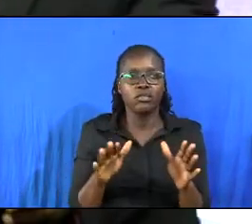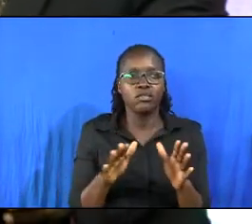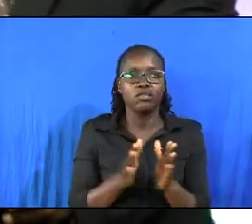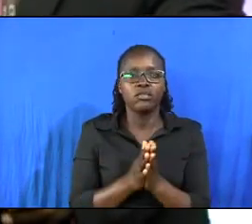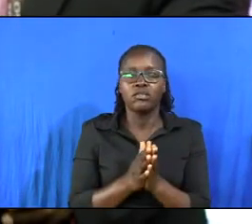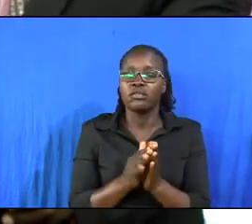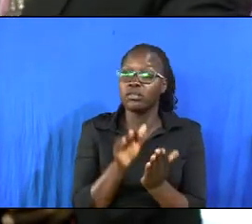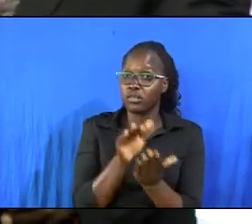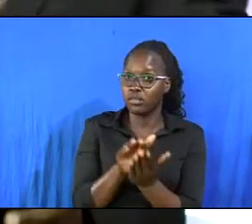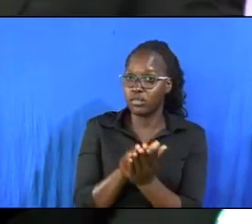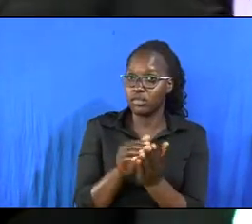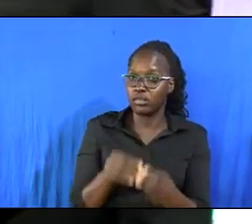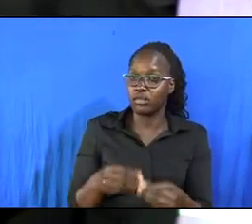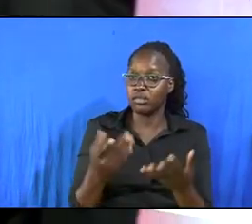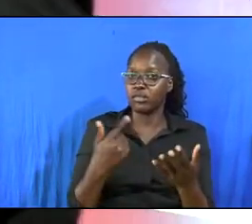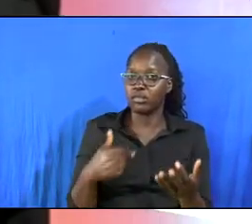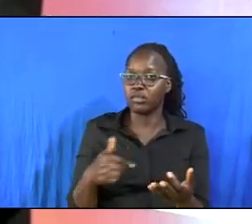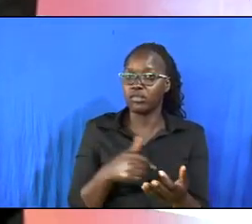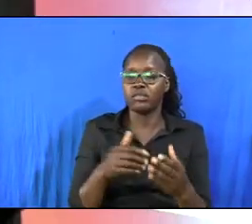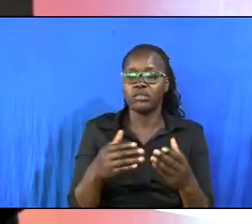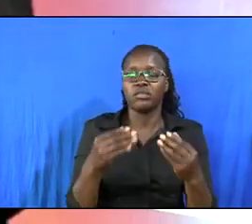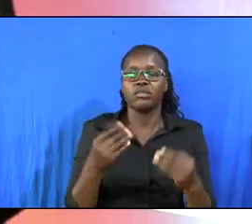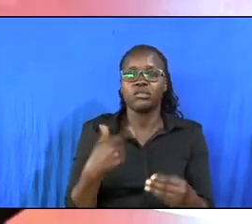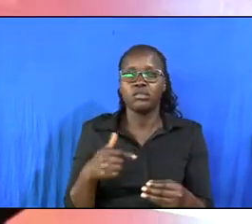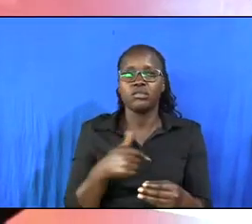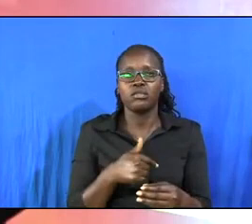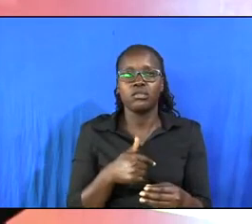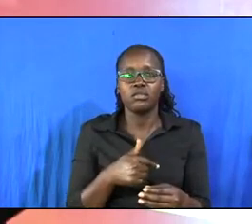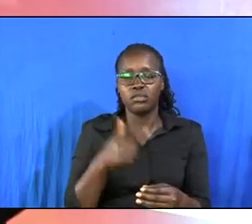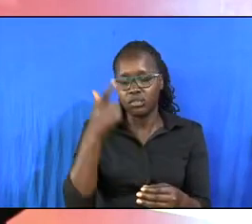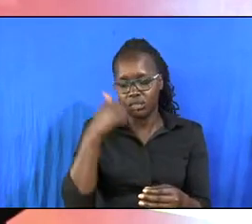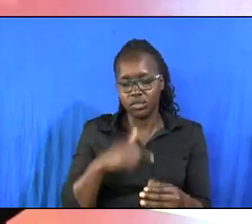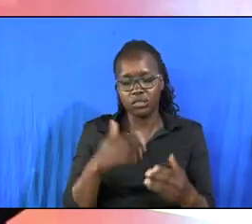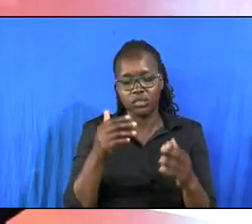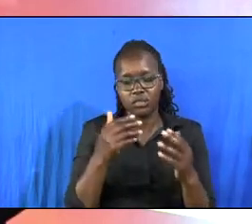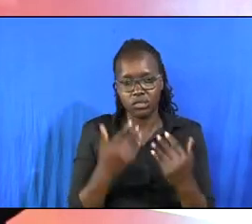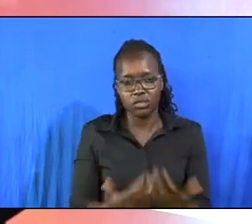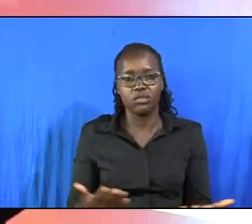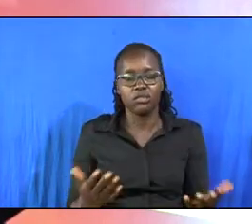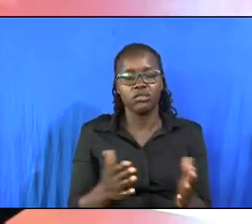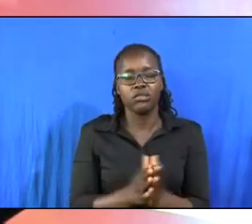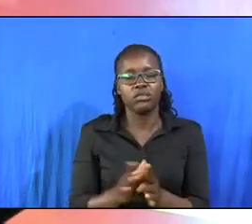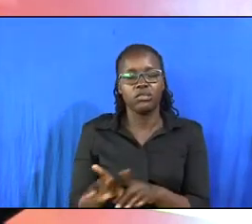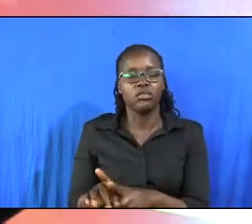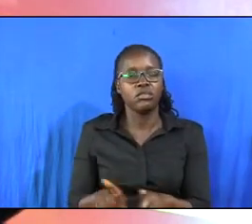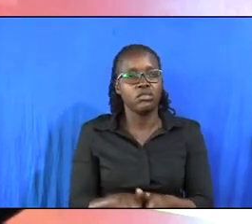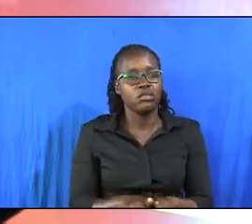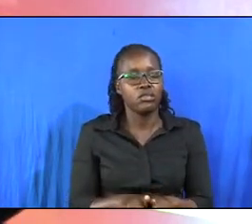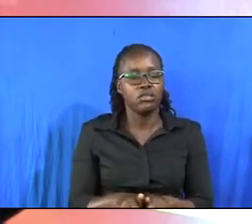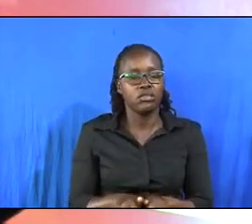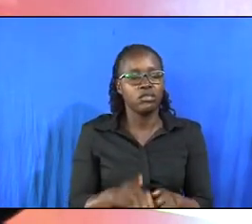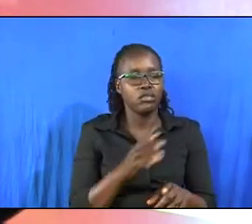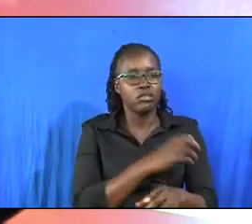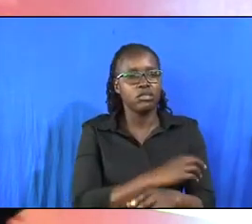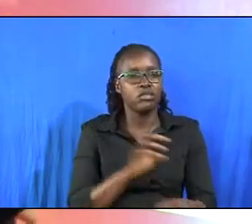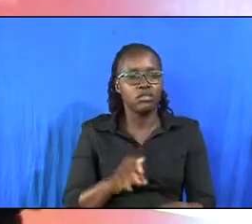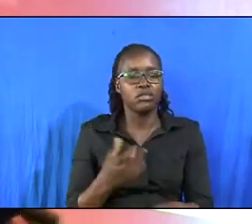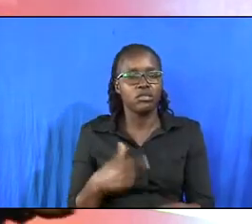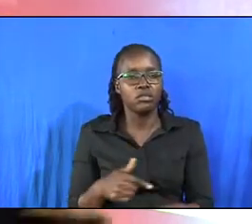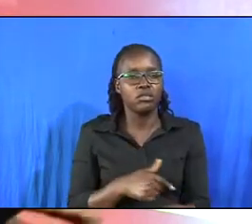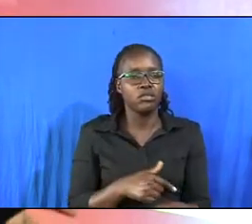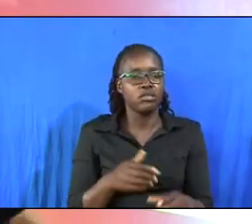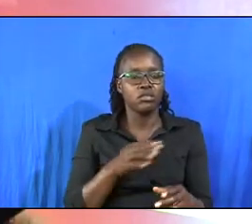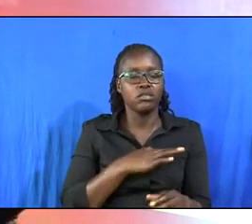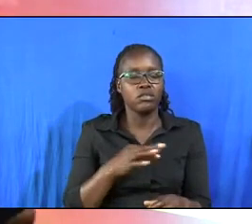he has bestowed upon us. He has given us physical aptitudes. And he has also endowed us with